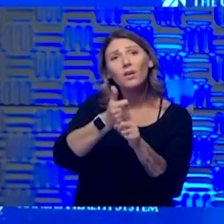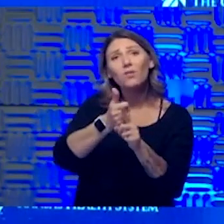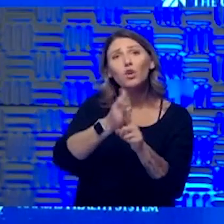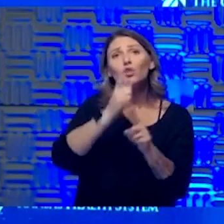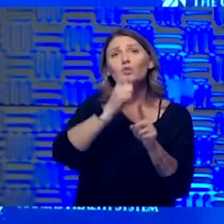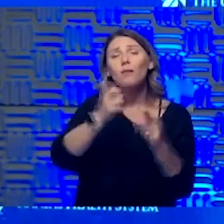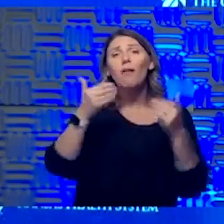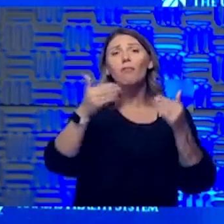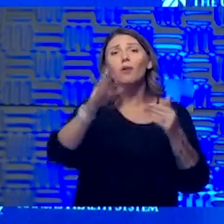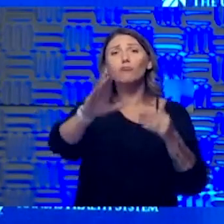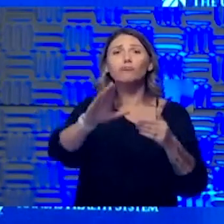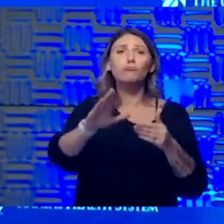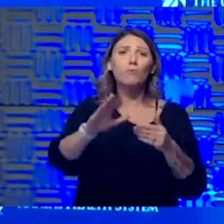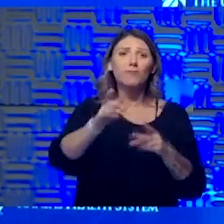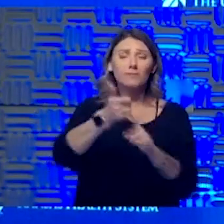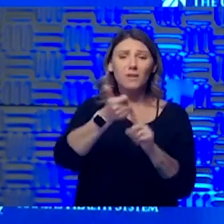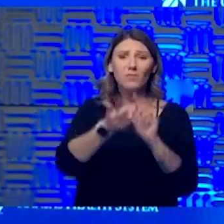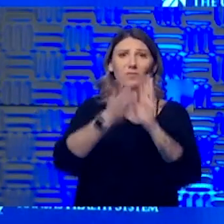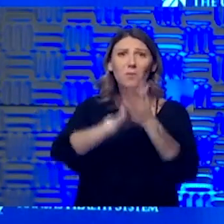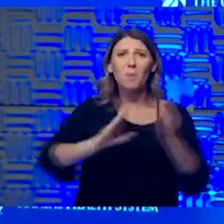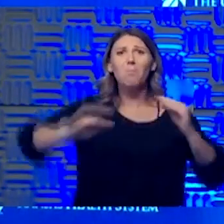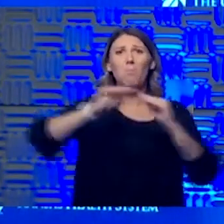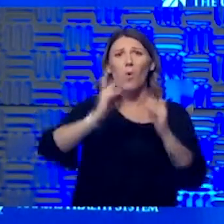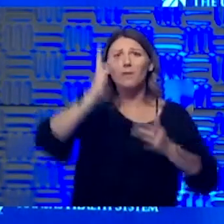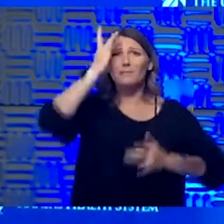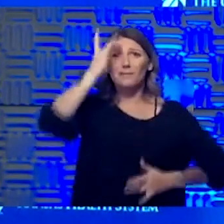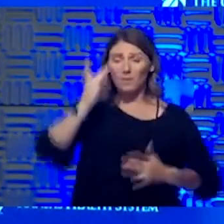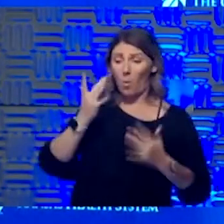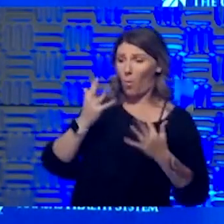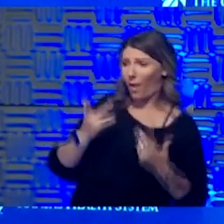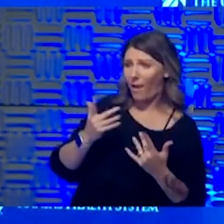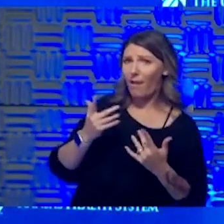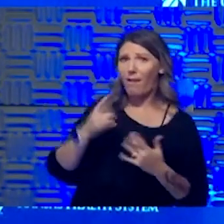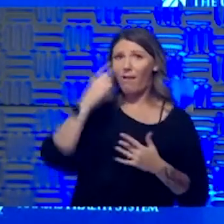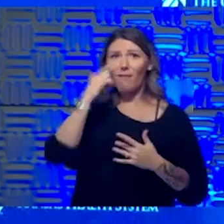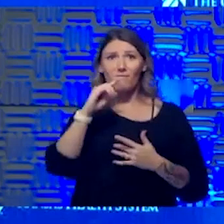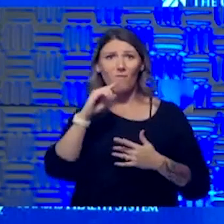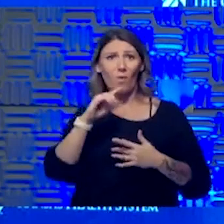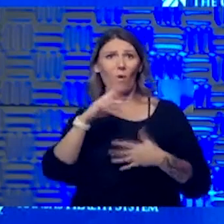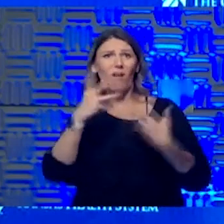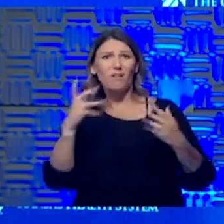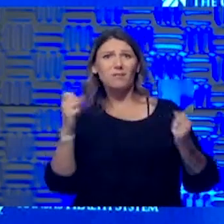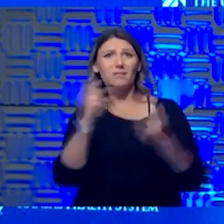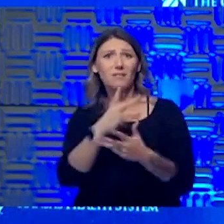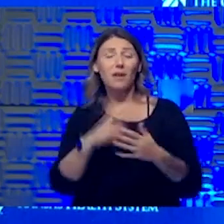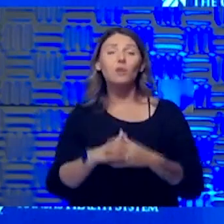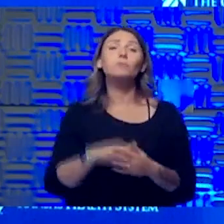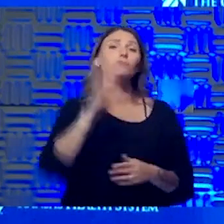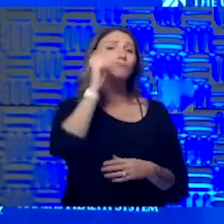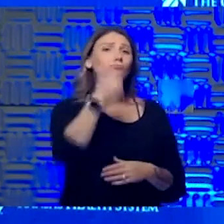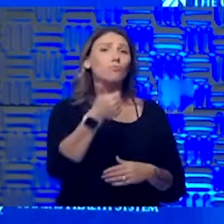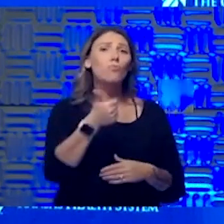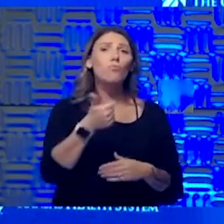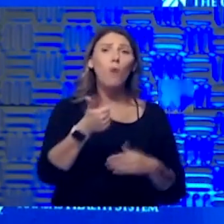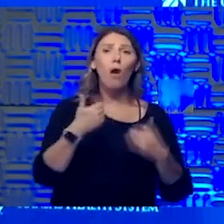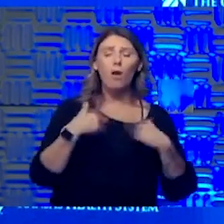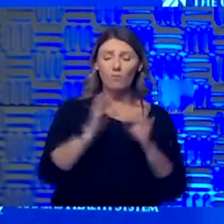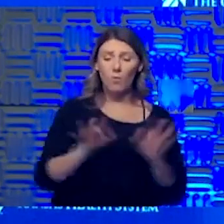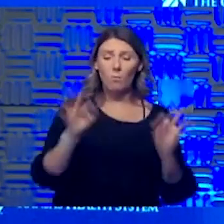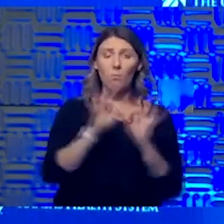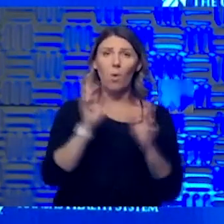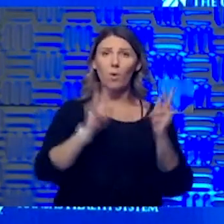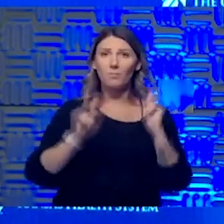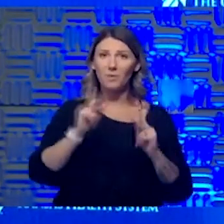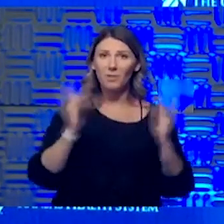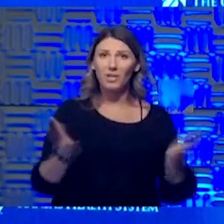sicker waiting to be sick. Tomorrow, we're going to have some important folks on who will help us address some of these questions. Dr.